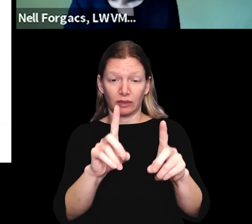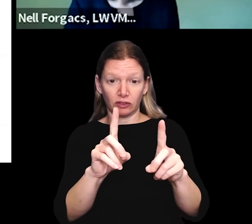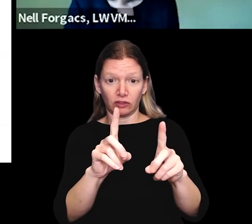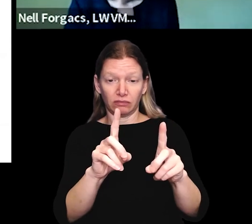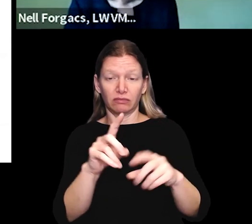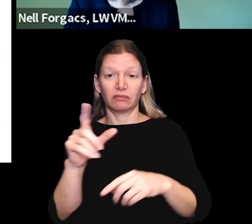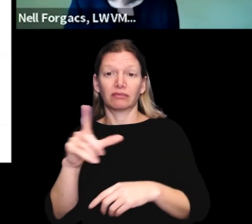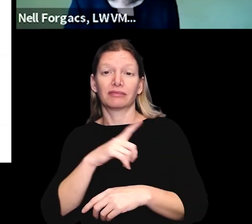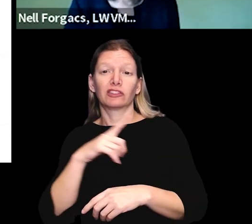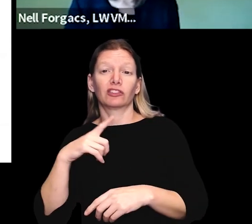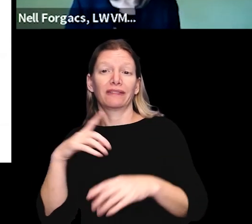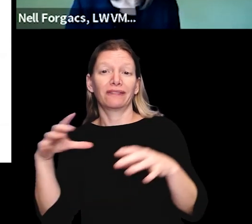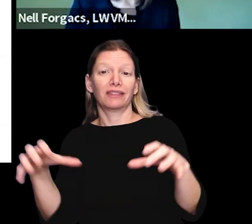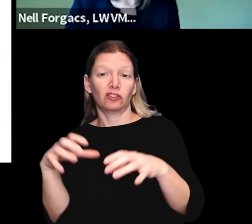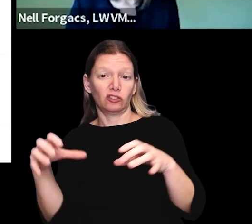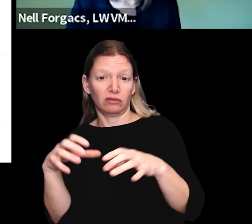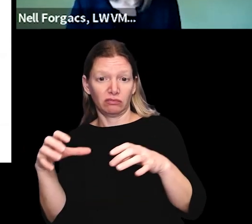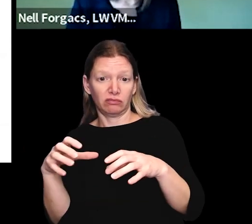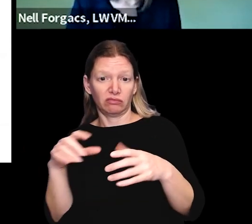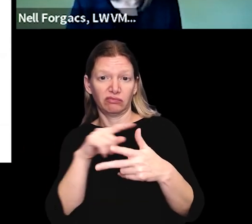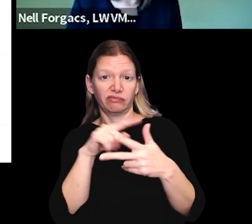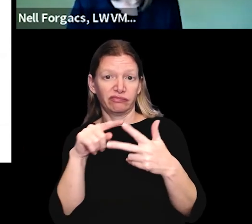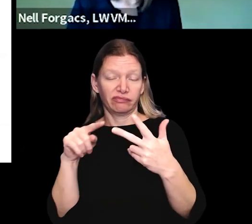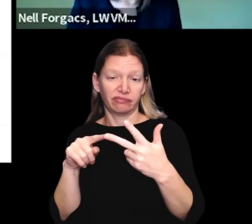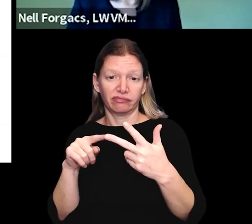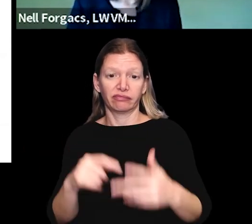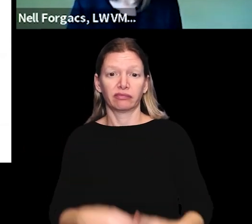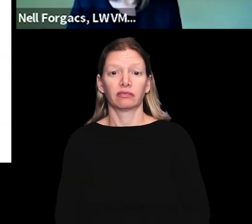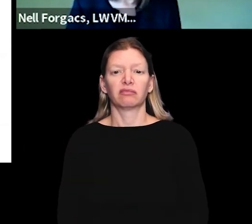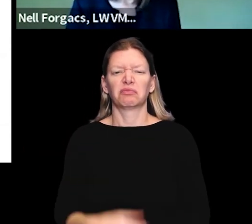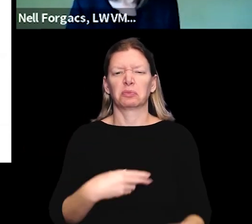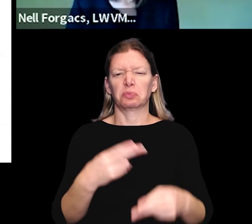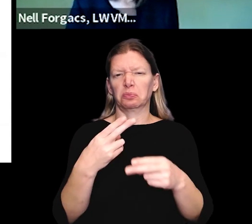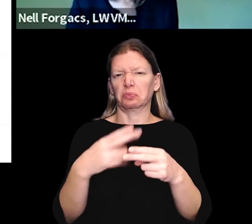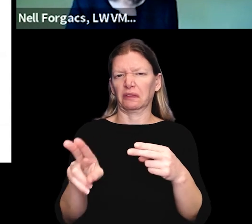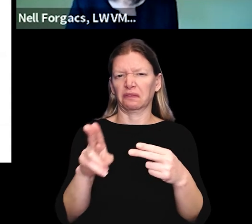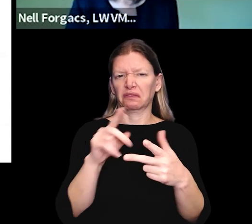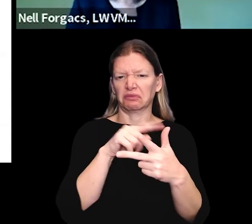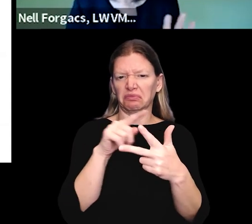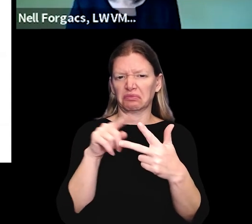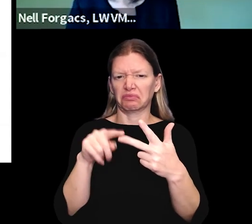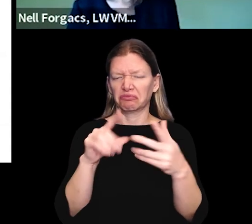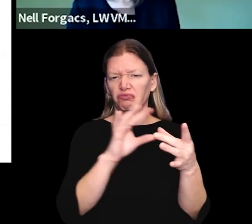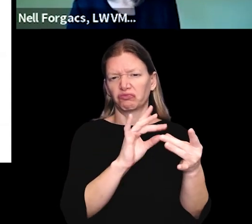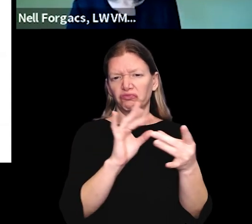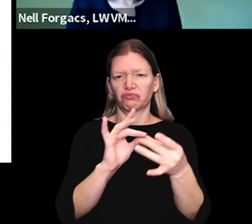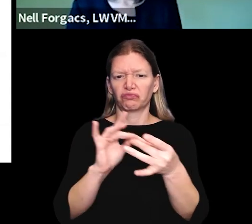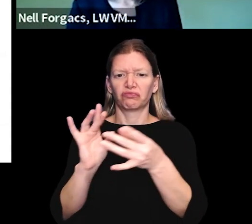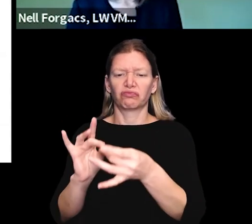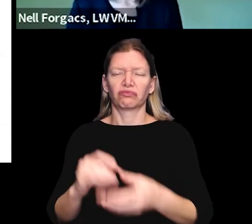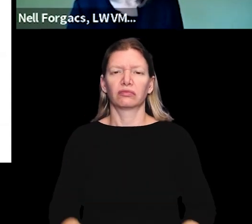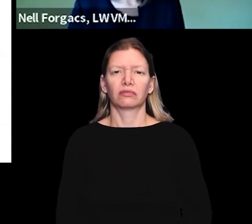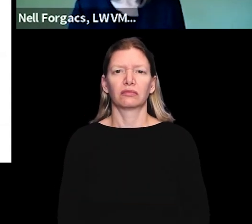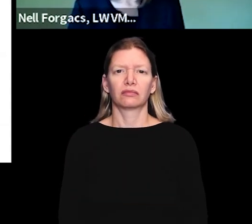democracy, education, and legislative action. I'll briefly talk just about each of